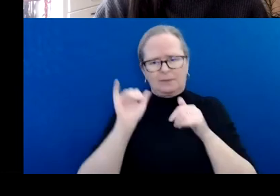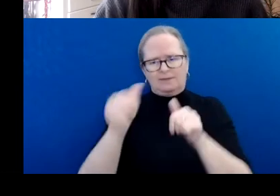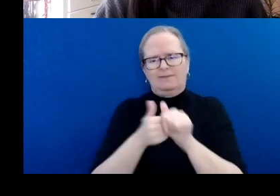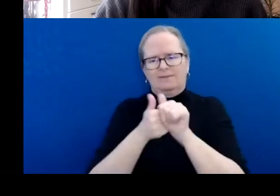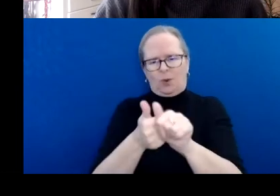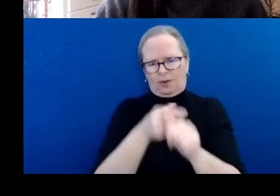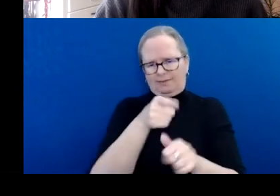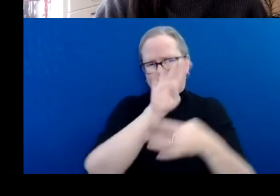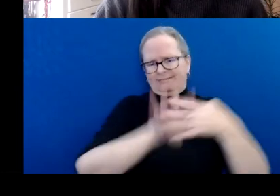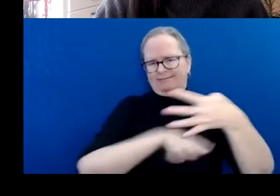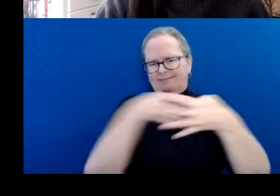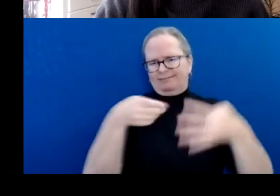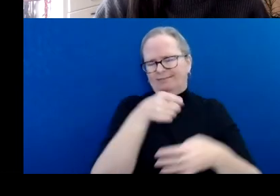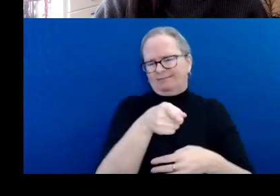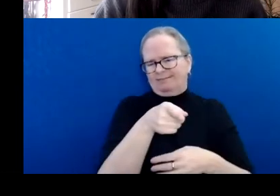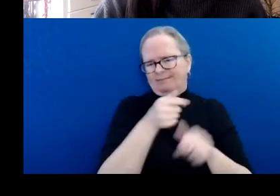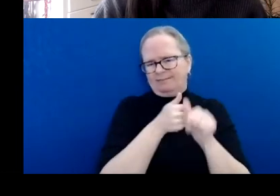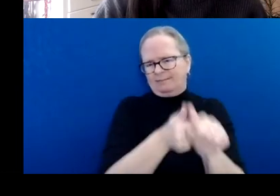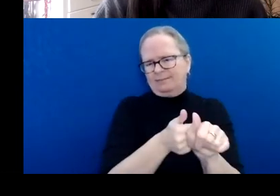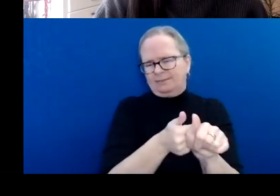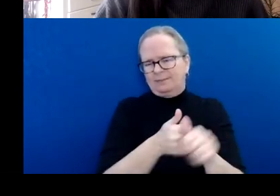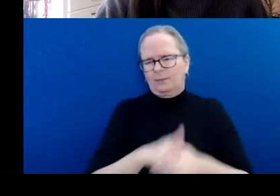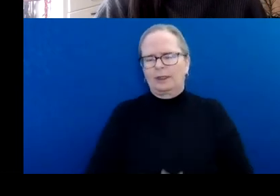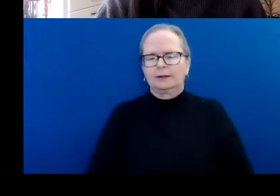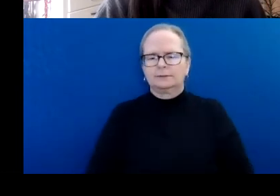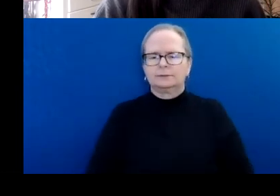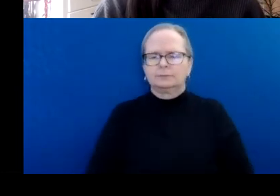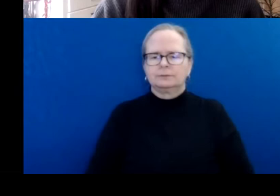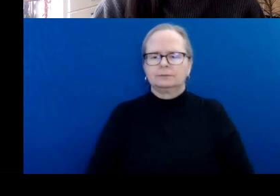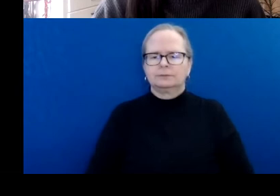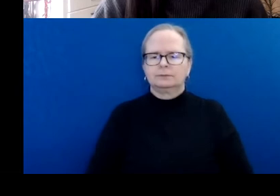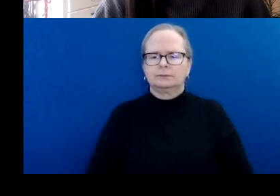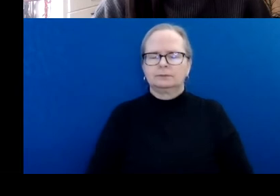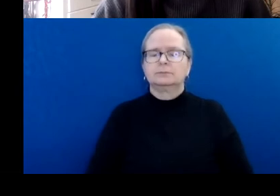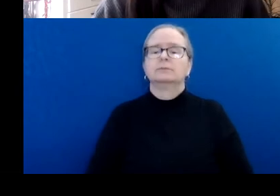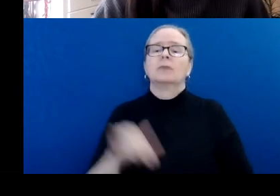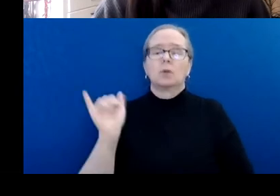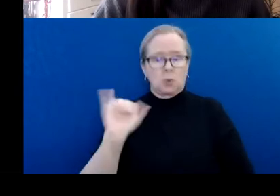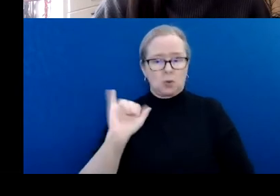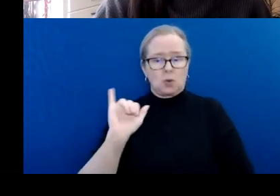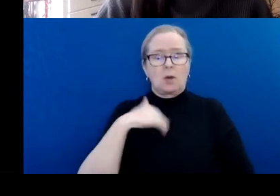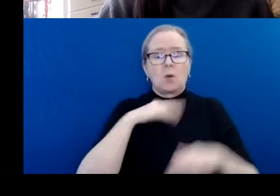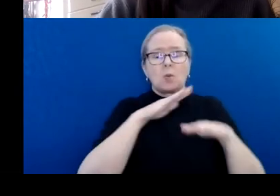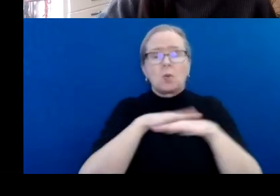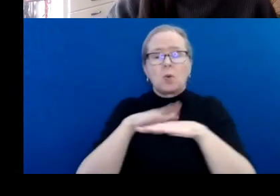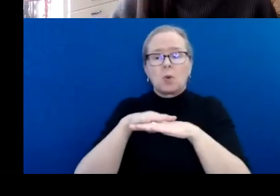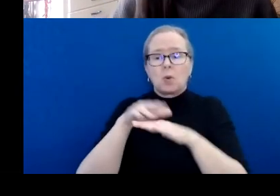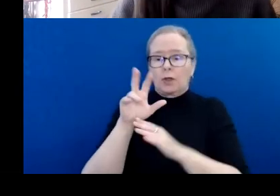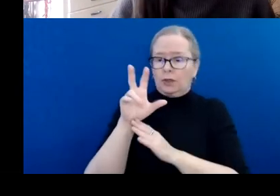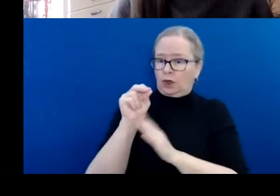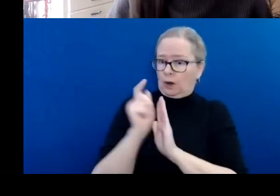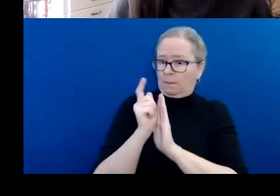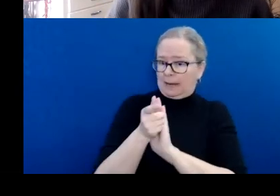We also ask that you book a 30-minute meeting with the program specialist, myself, to discuss your application